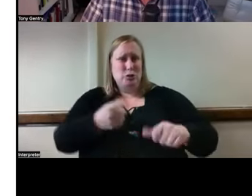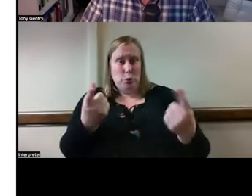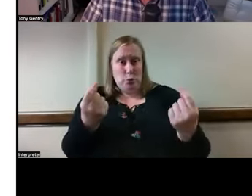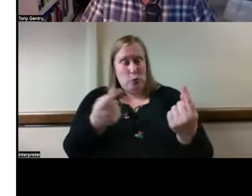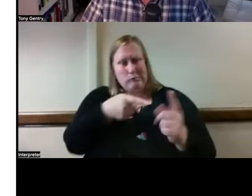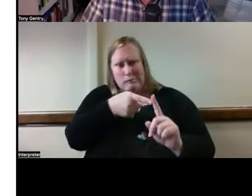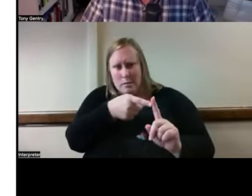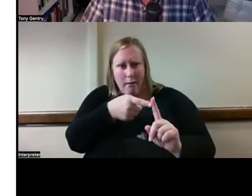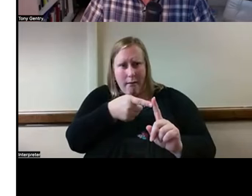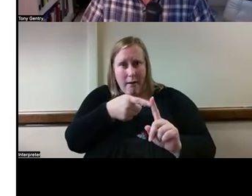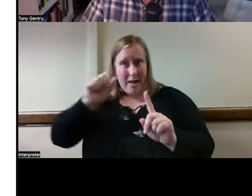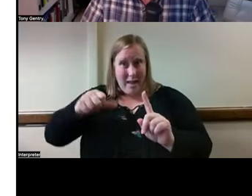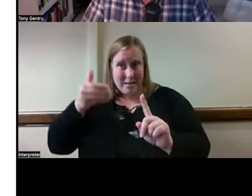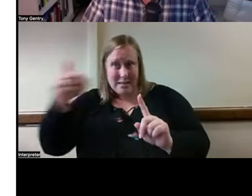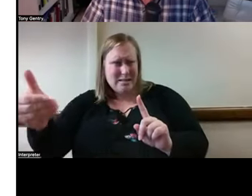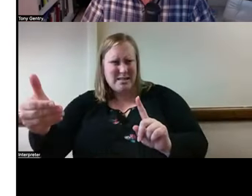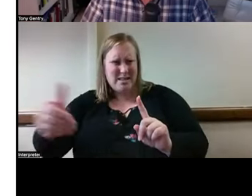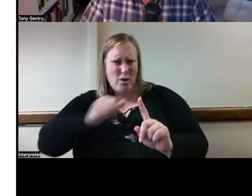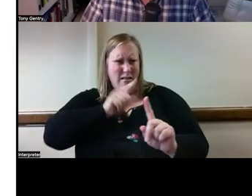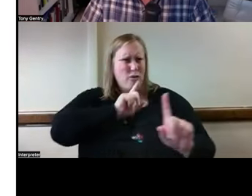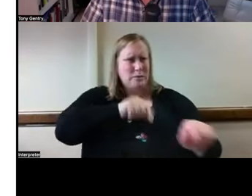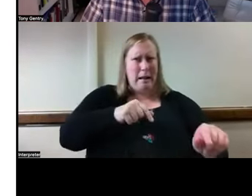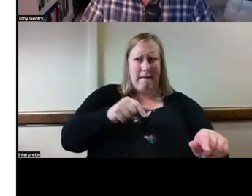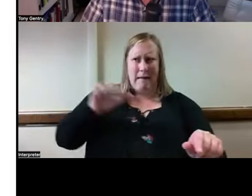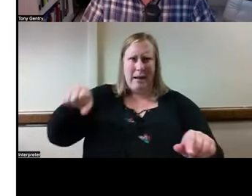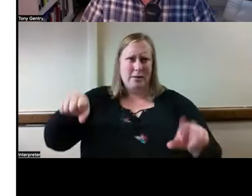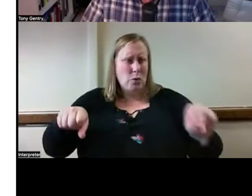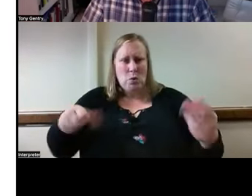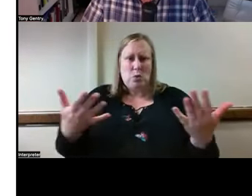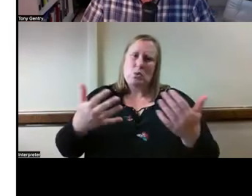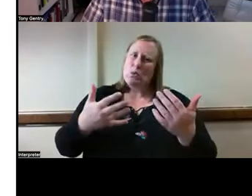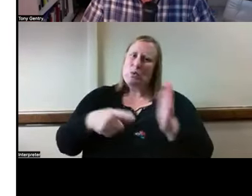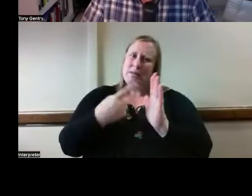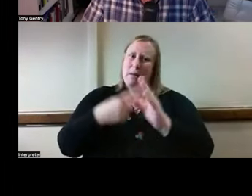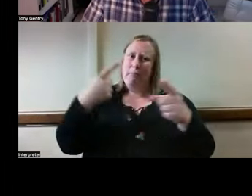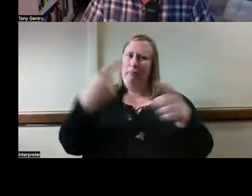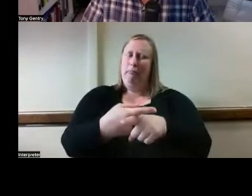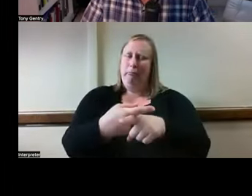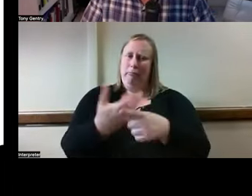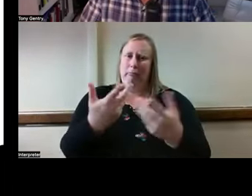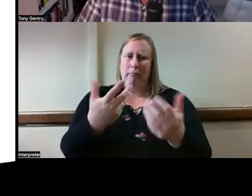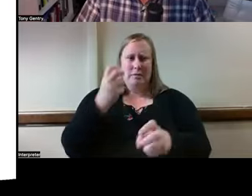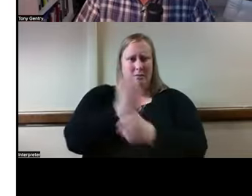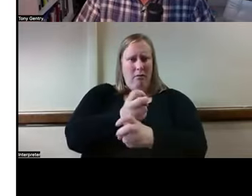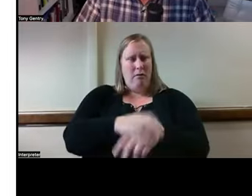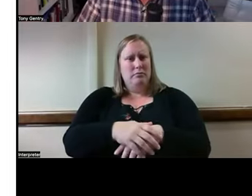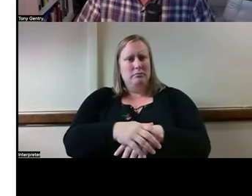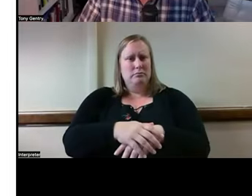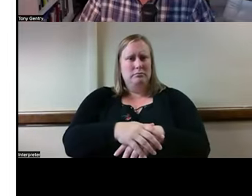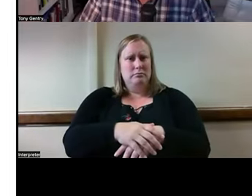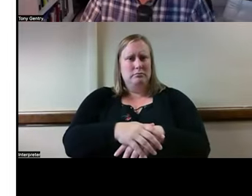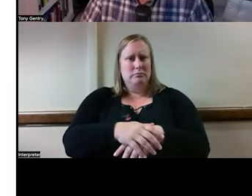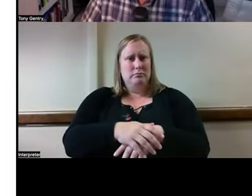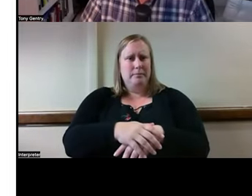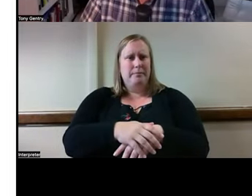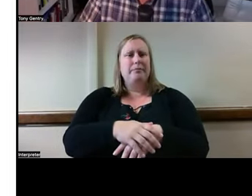how we should or should not respond. These are not ethical dilemmas. An ethical dilemma,